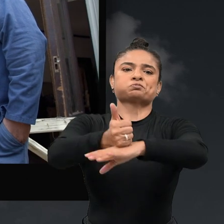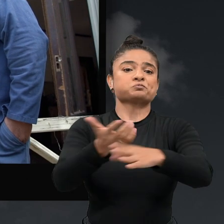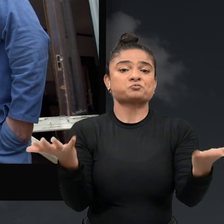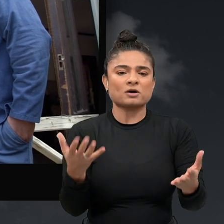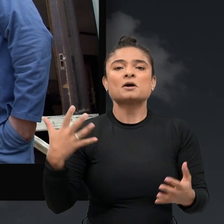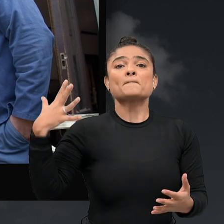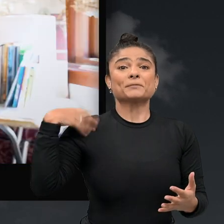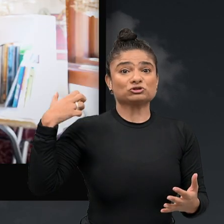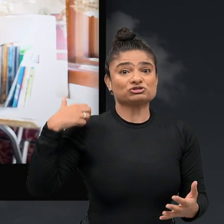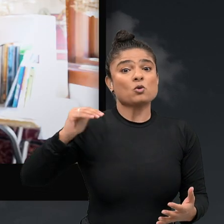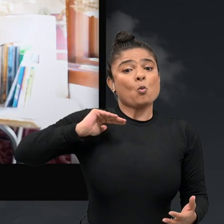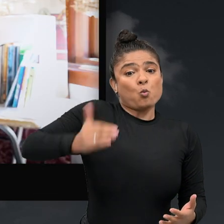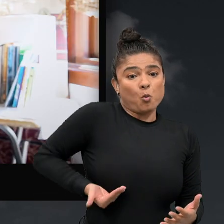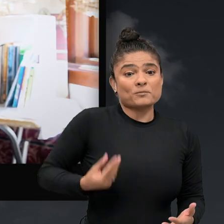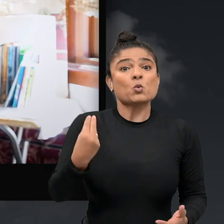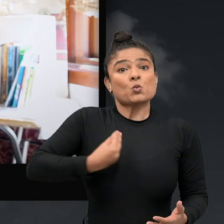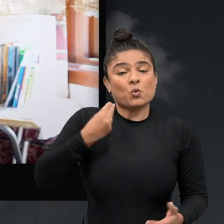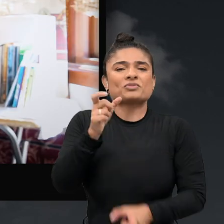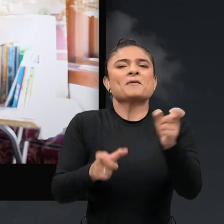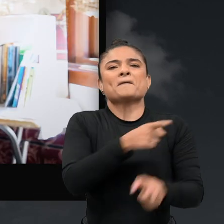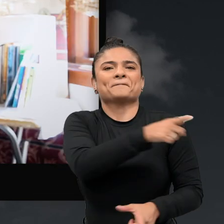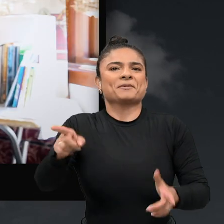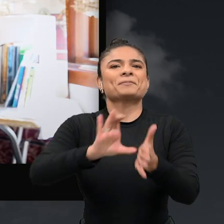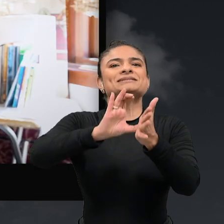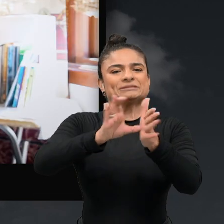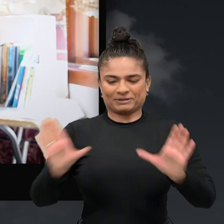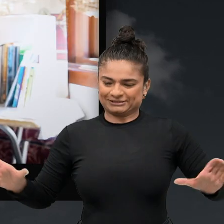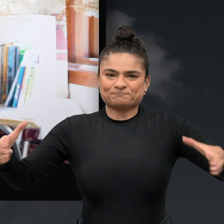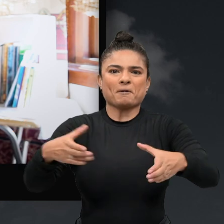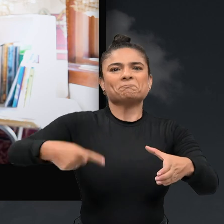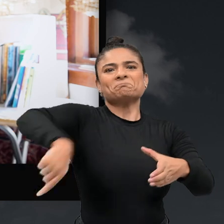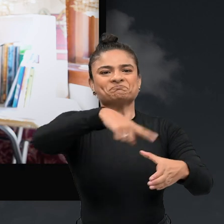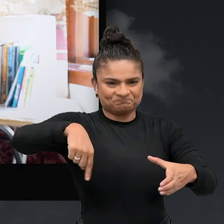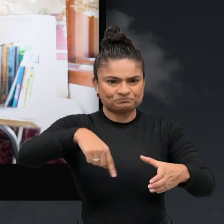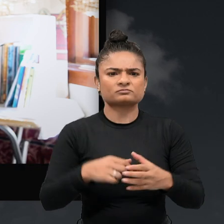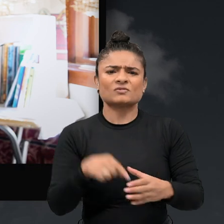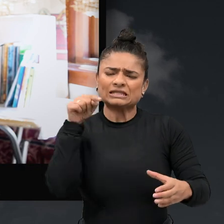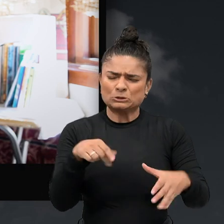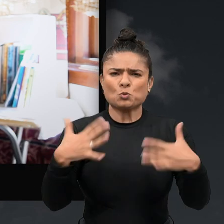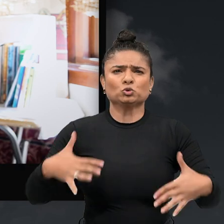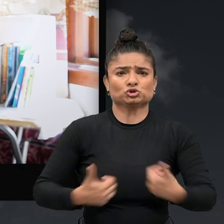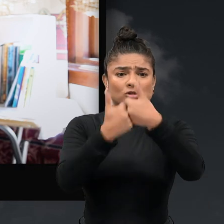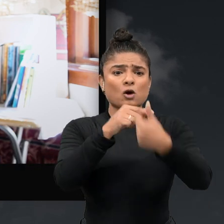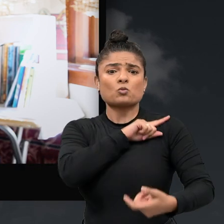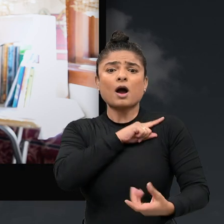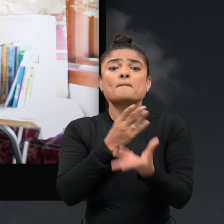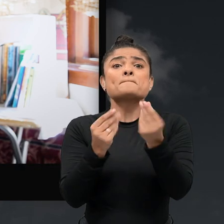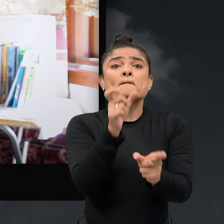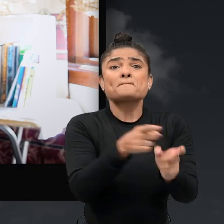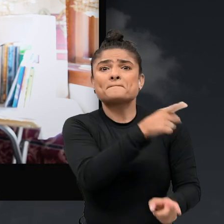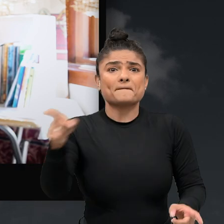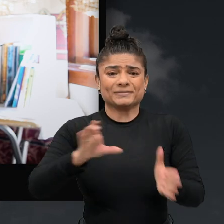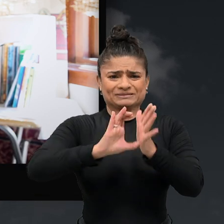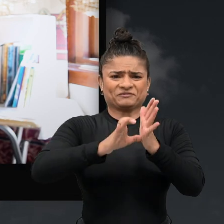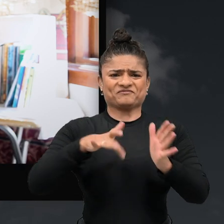established. The Ministry of Women, Youth and Persons with Disabilities. It's always a challenge